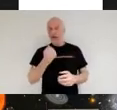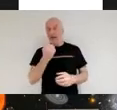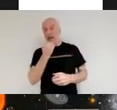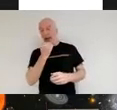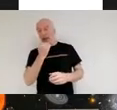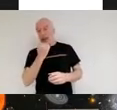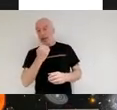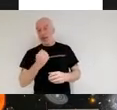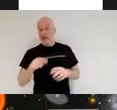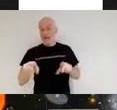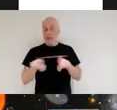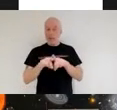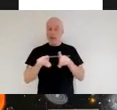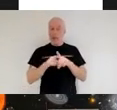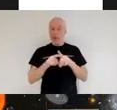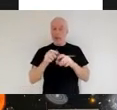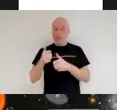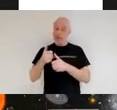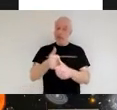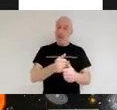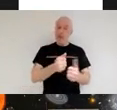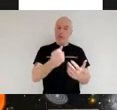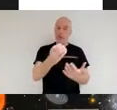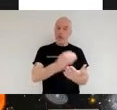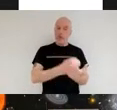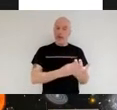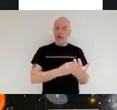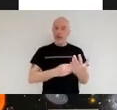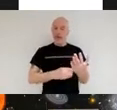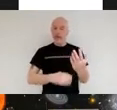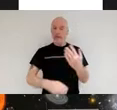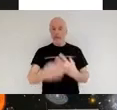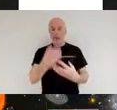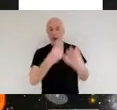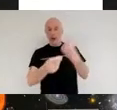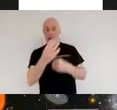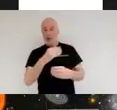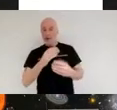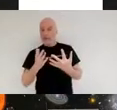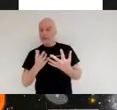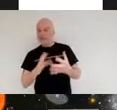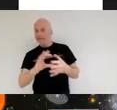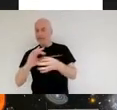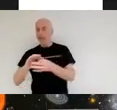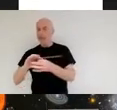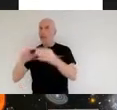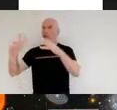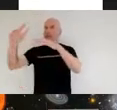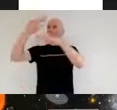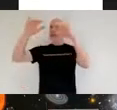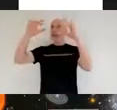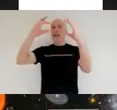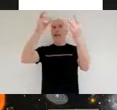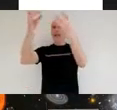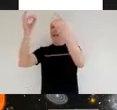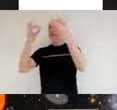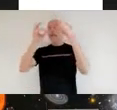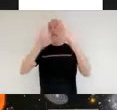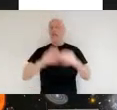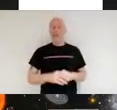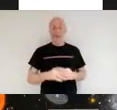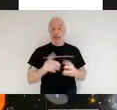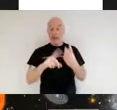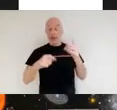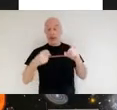support curriculum learning through a space context in a space storyline and a lot of people don't realize that the uk has got a